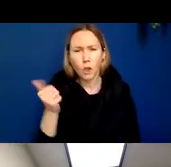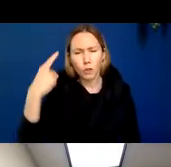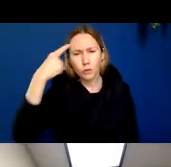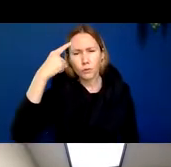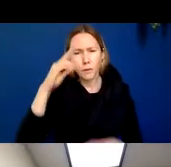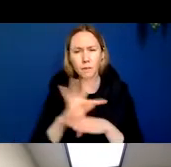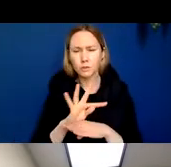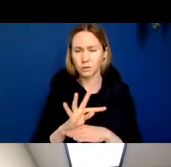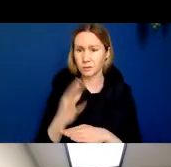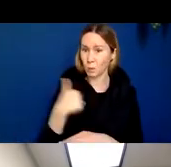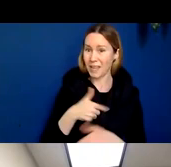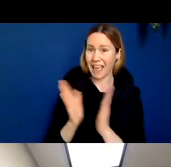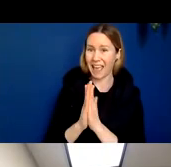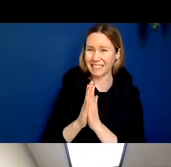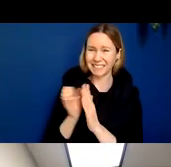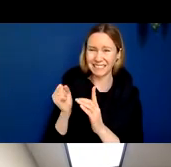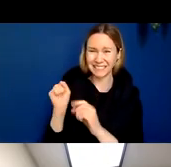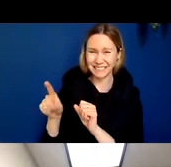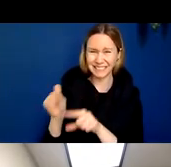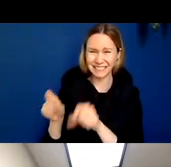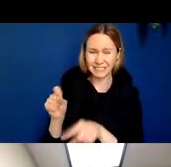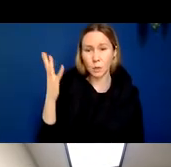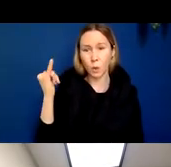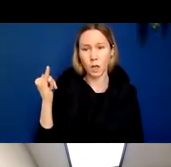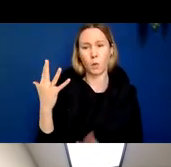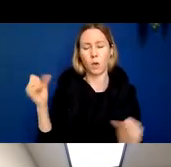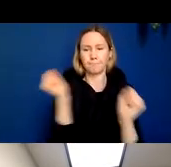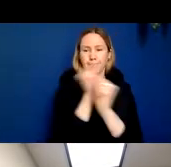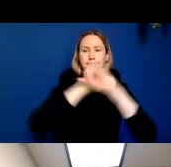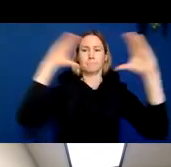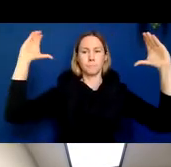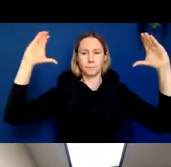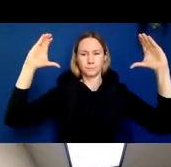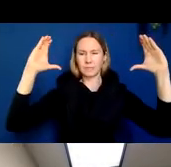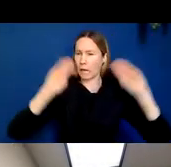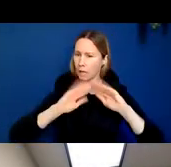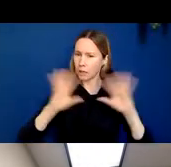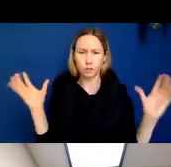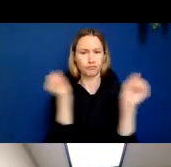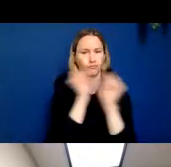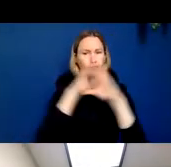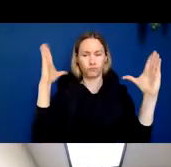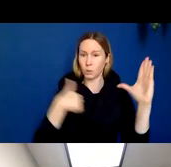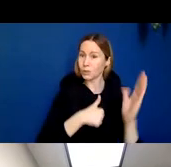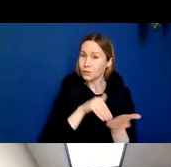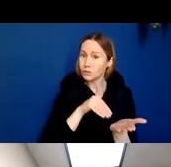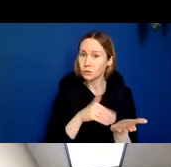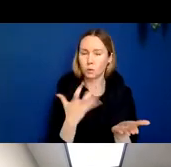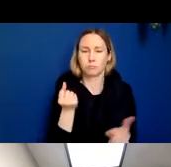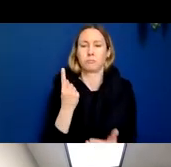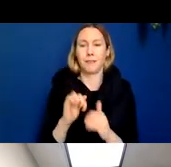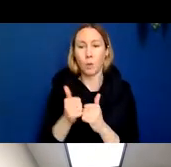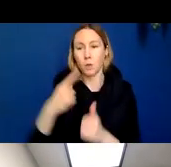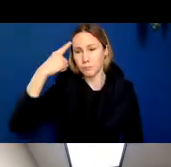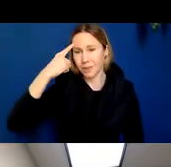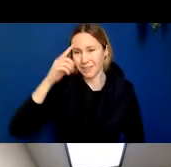And the answer is because we want to paint a very clear picture in our minds as providers as to how the whole brain